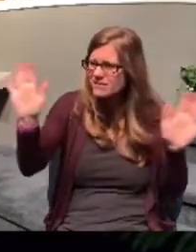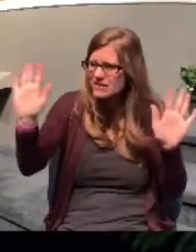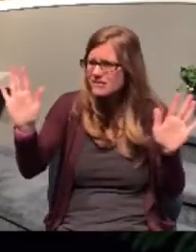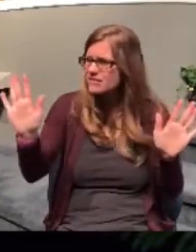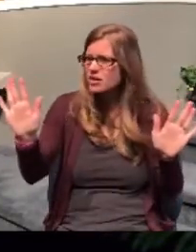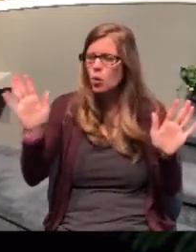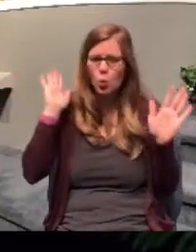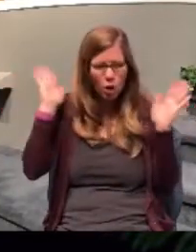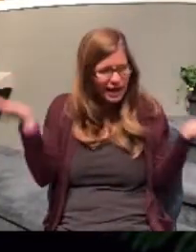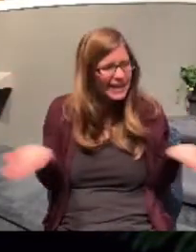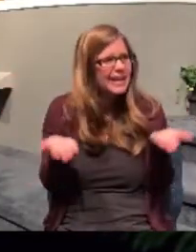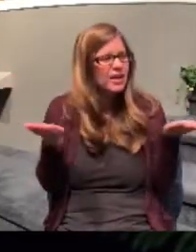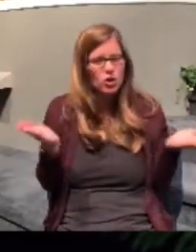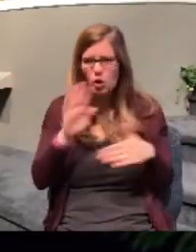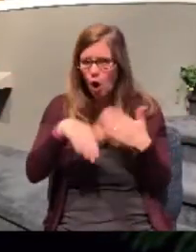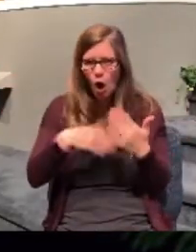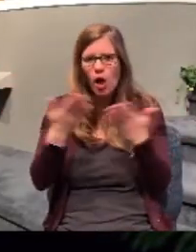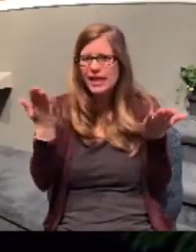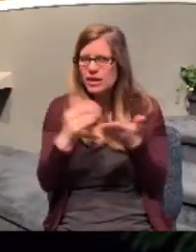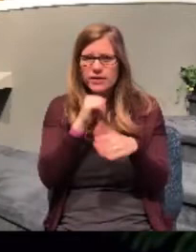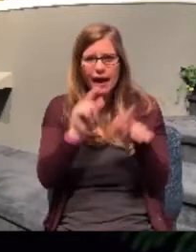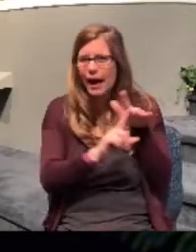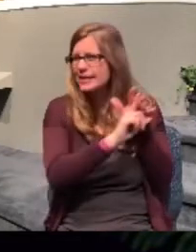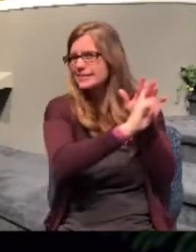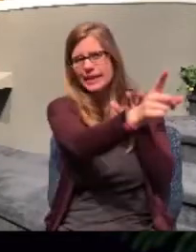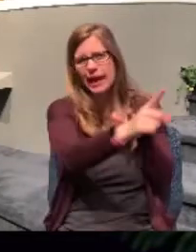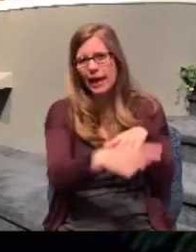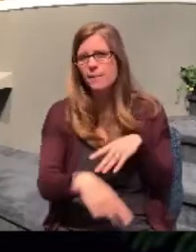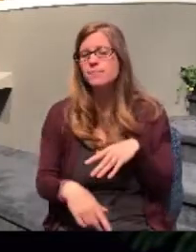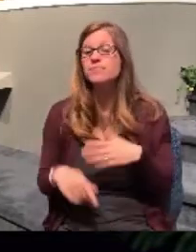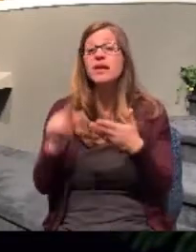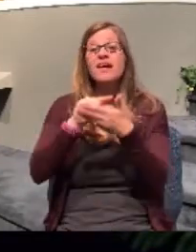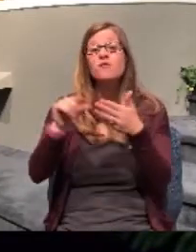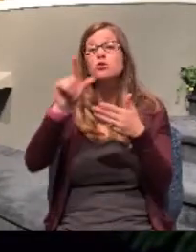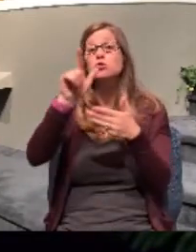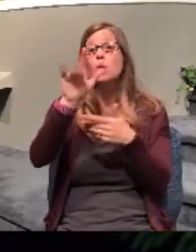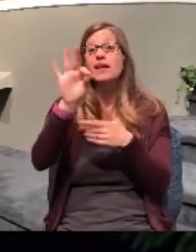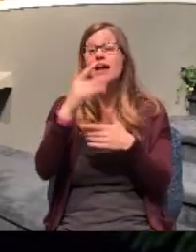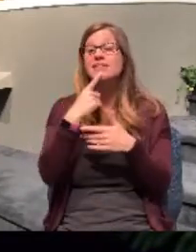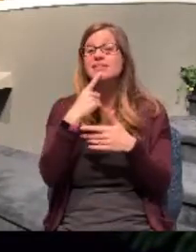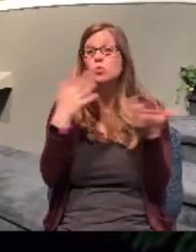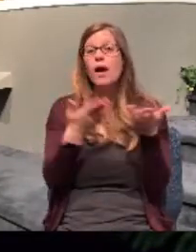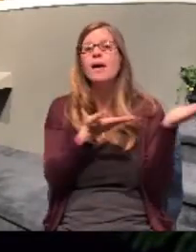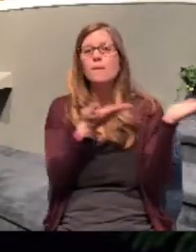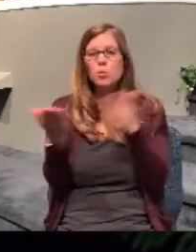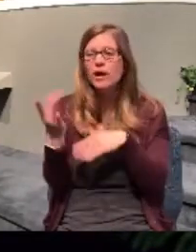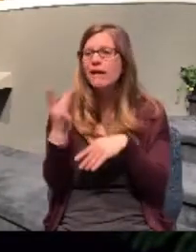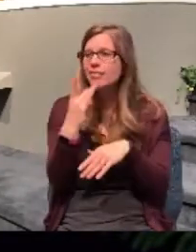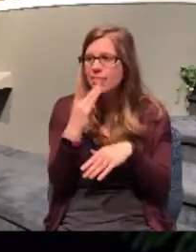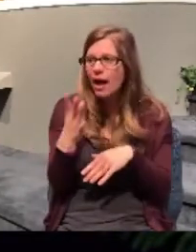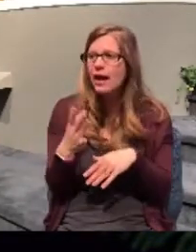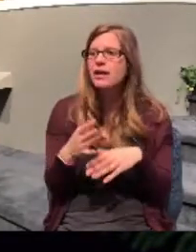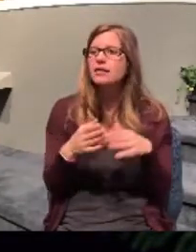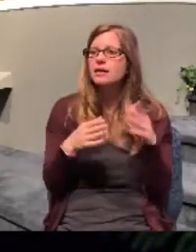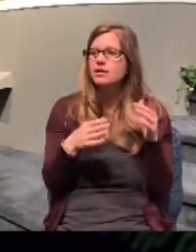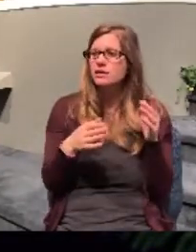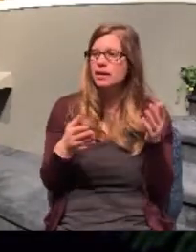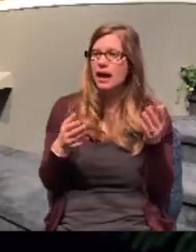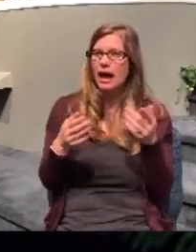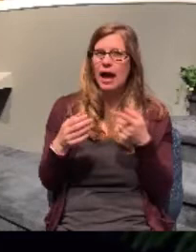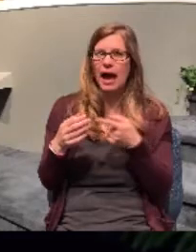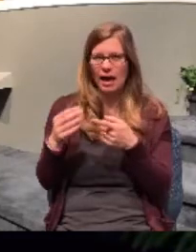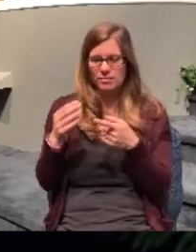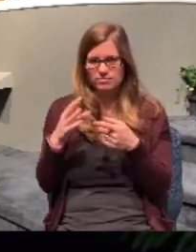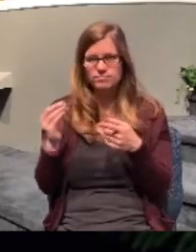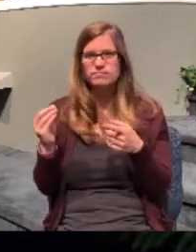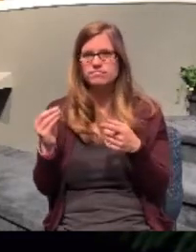We're all right here. Verse 29. Then he called for a light and sprang in and came trembling and fell down before